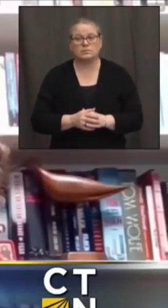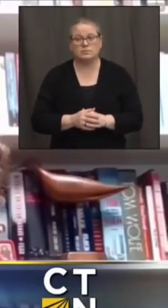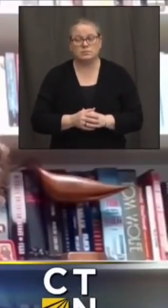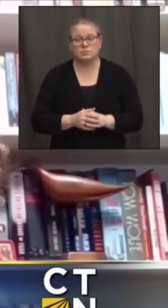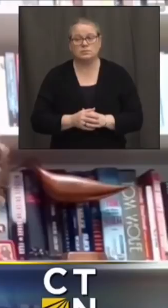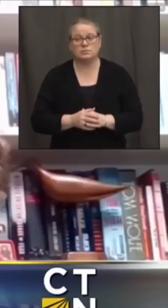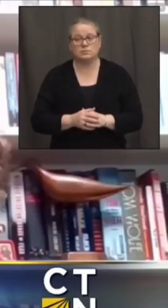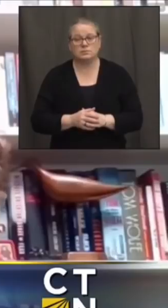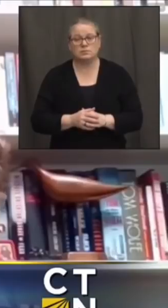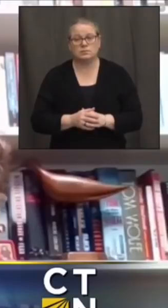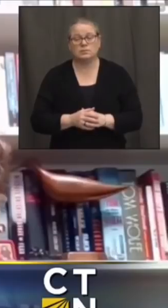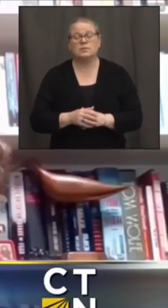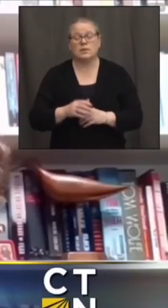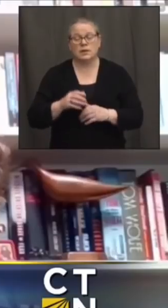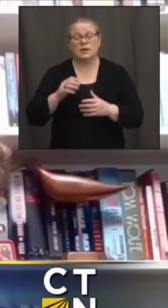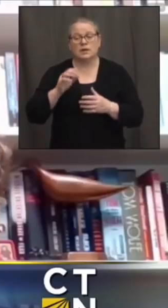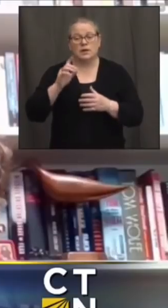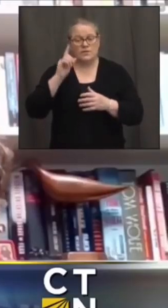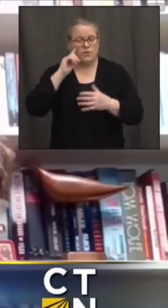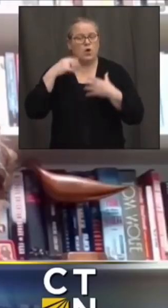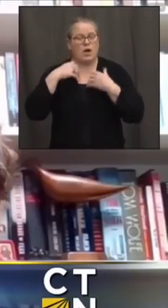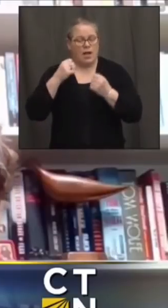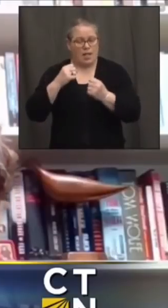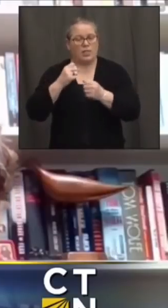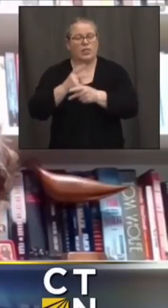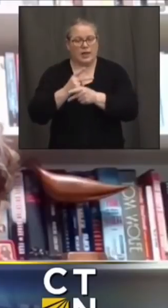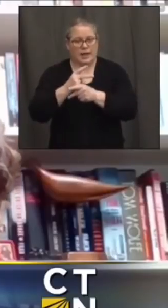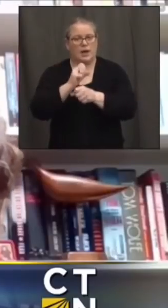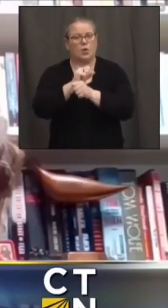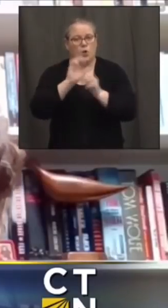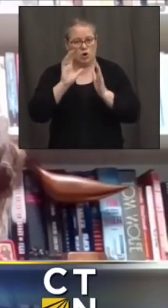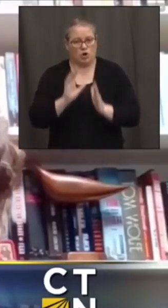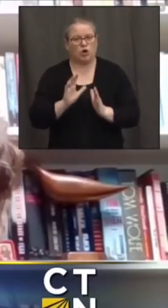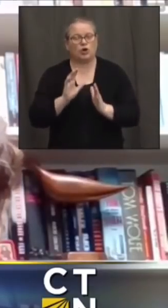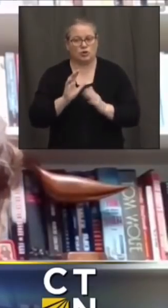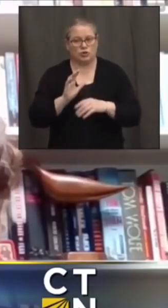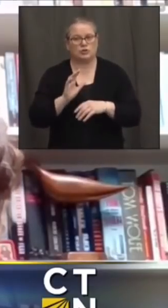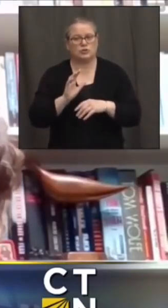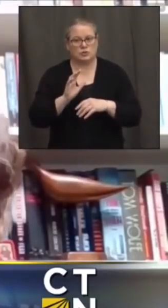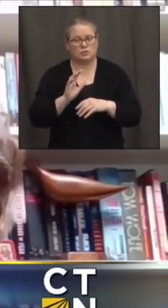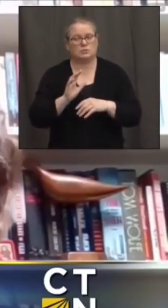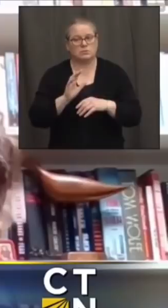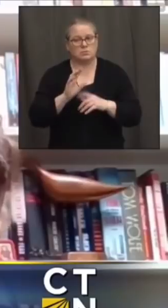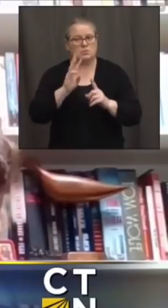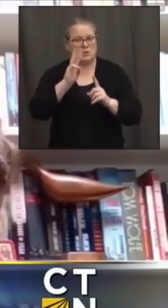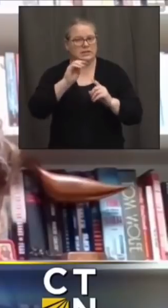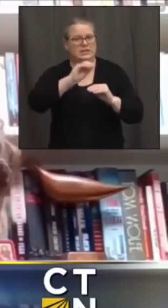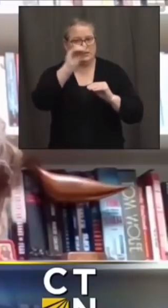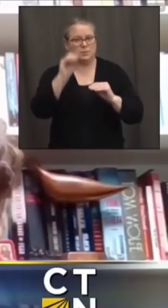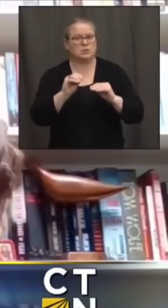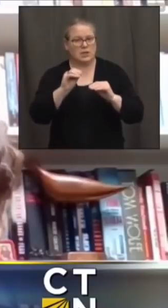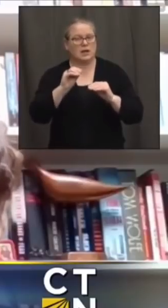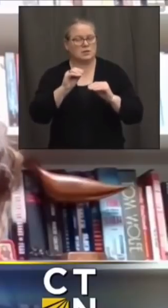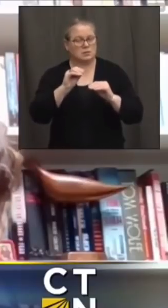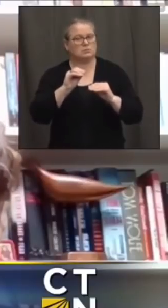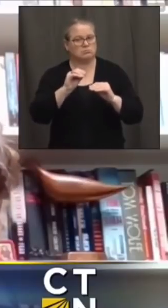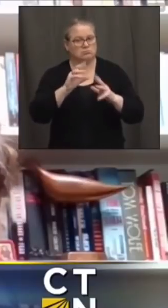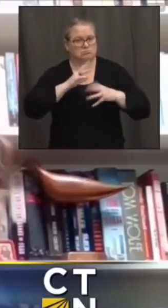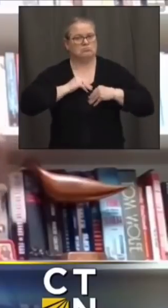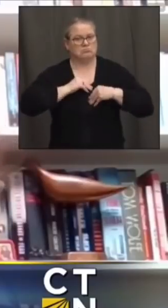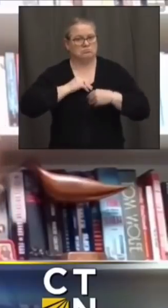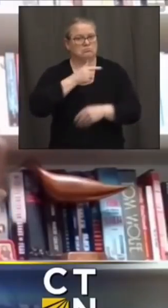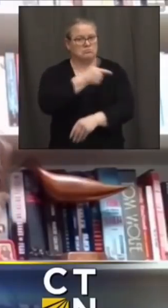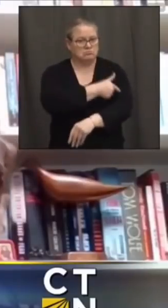in healthcare workers um uh we've seen higher uptake in our residents of long-term care facilities